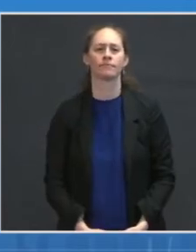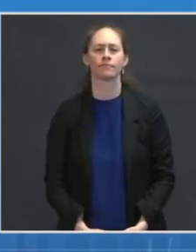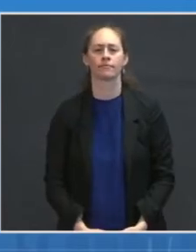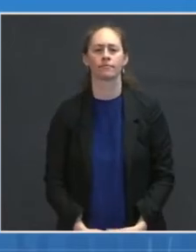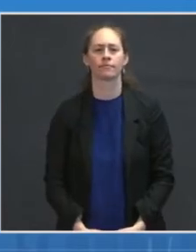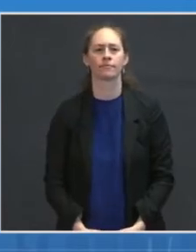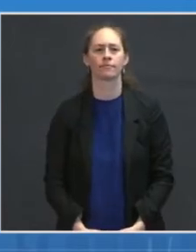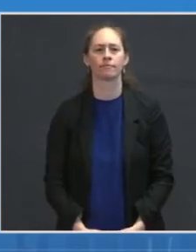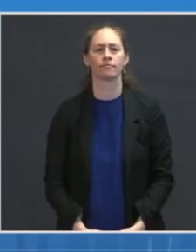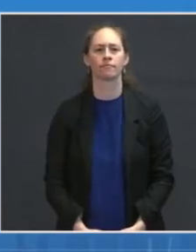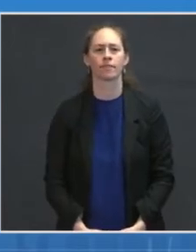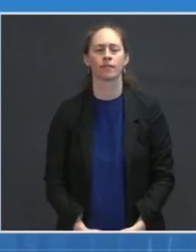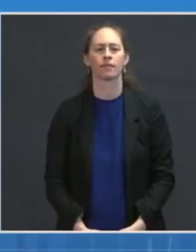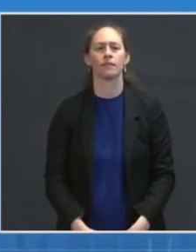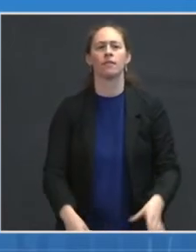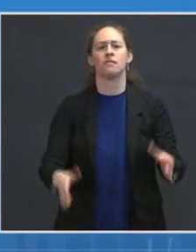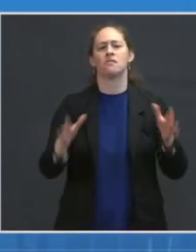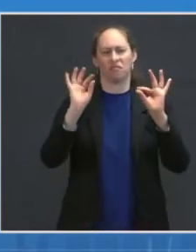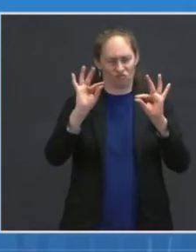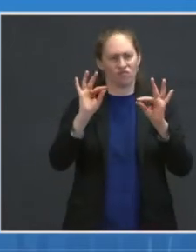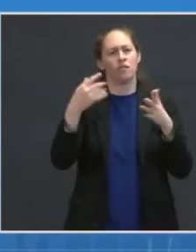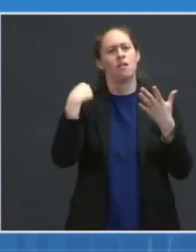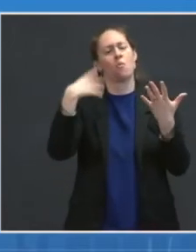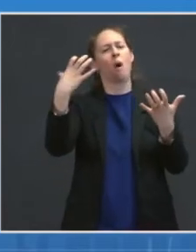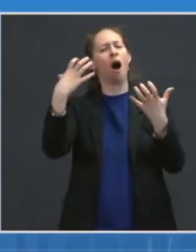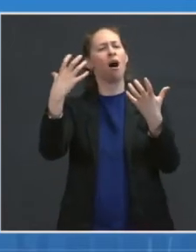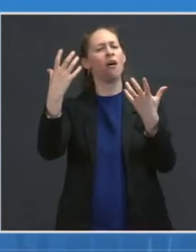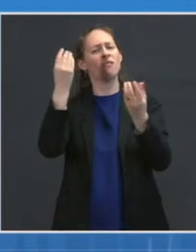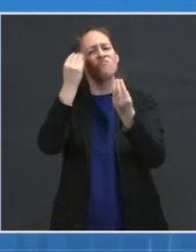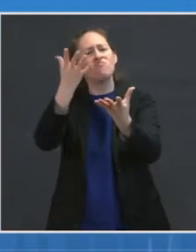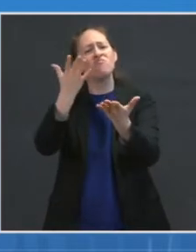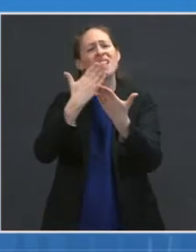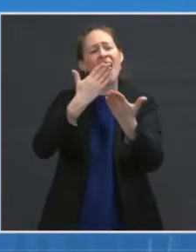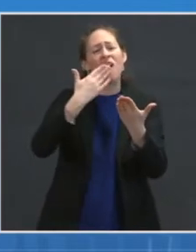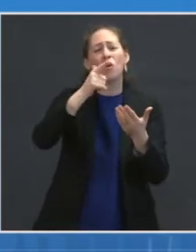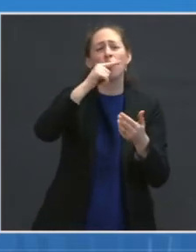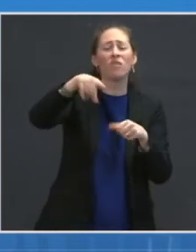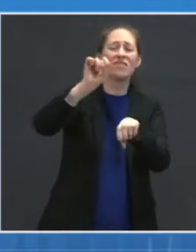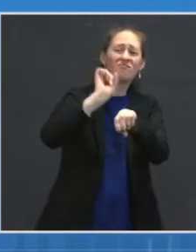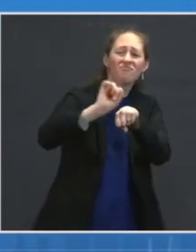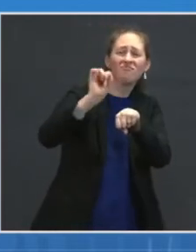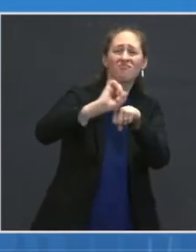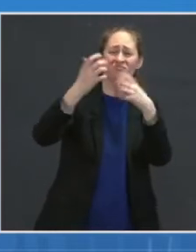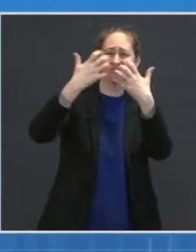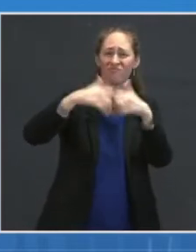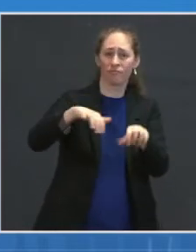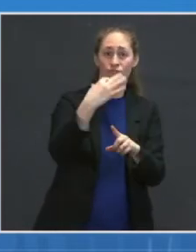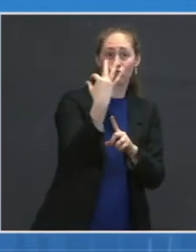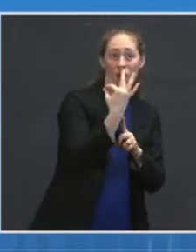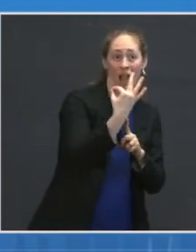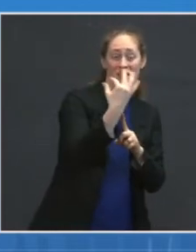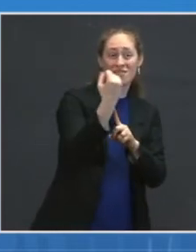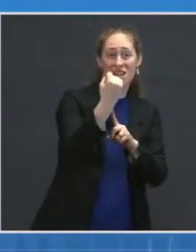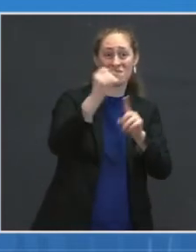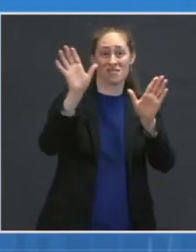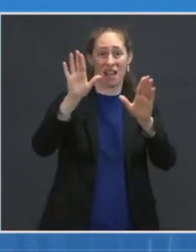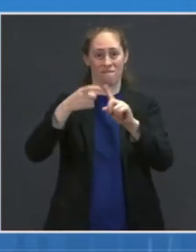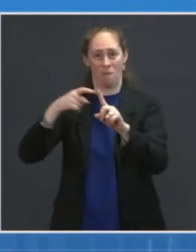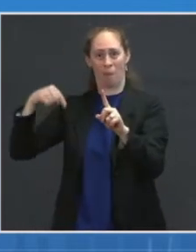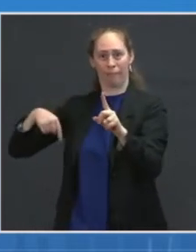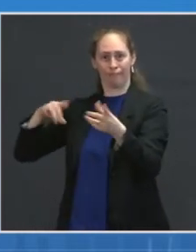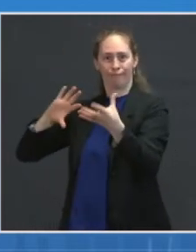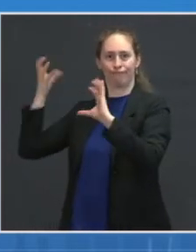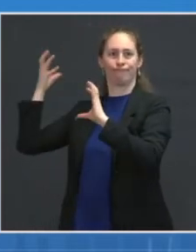is going to be working over this weekend to catch up from the weather-related events, to thank our